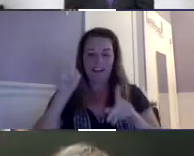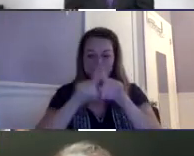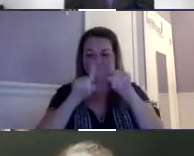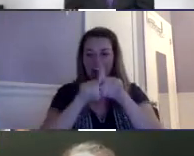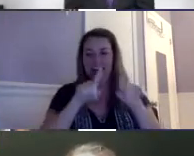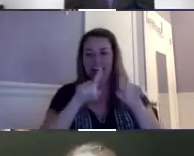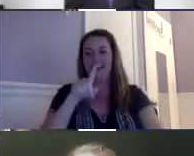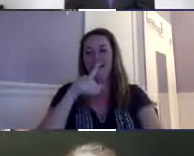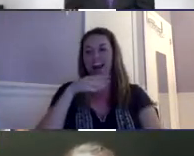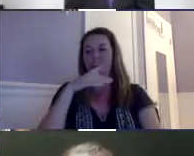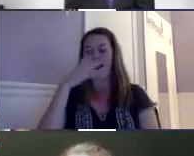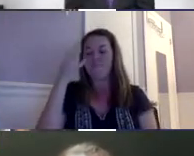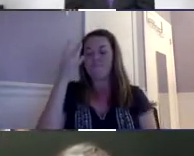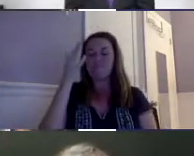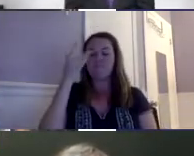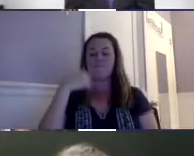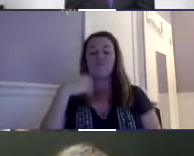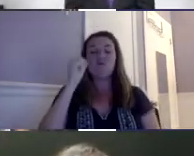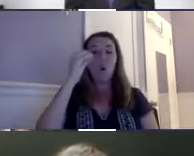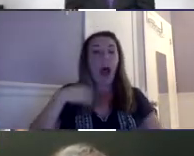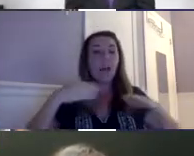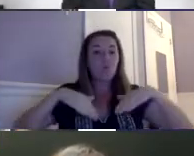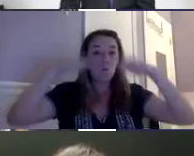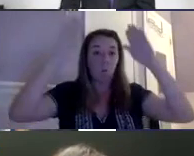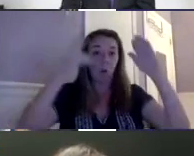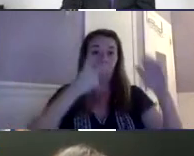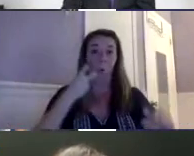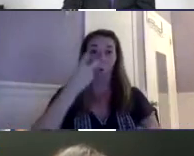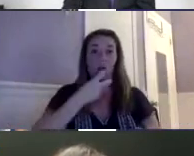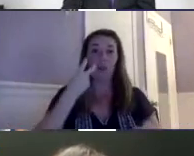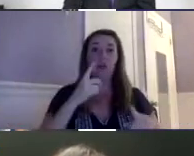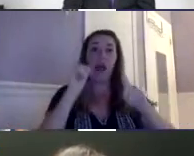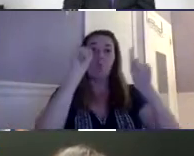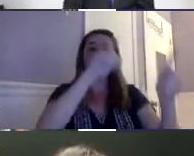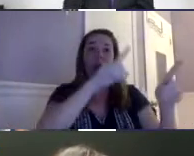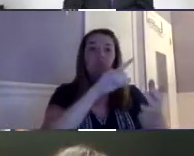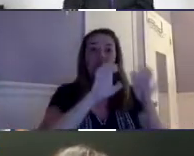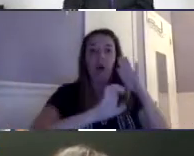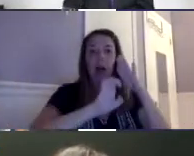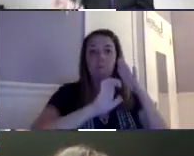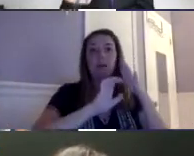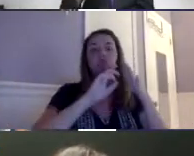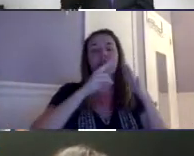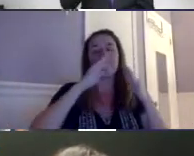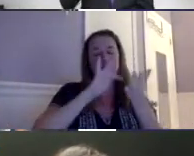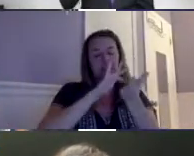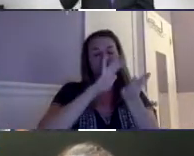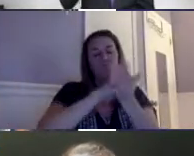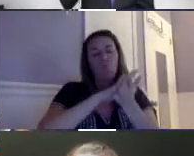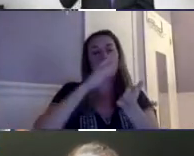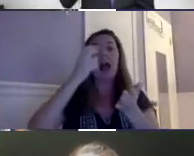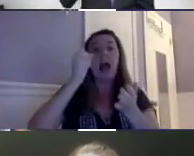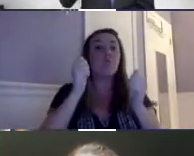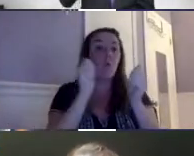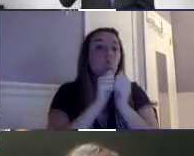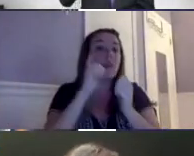Yeah, I have a couple of personal stories as well. So I grew up oral. I went to elementary